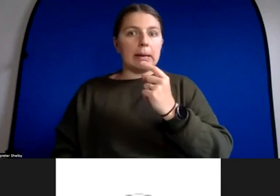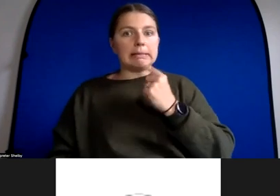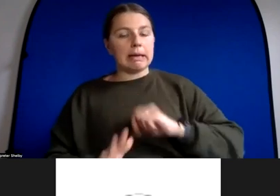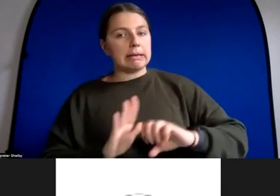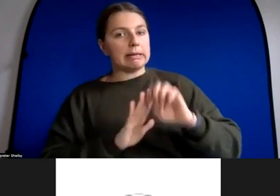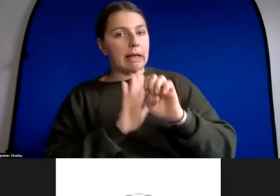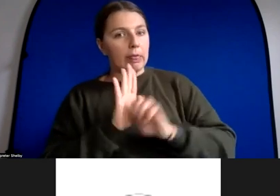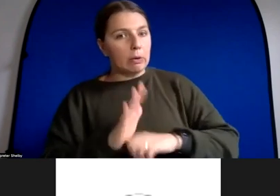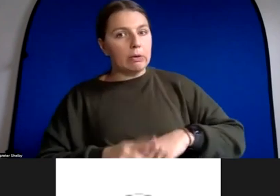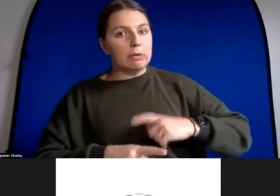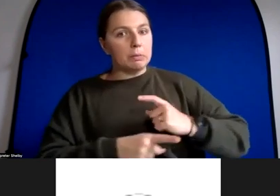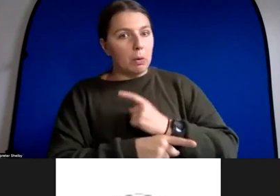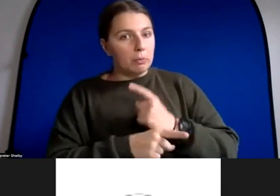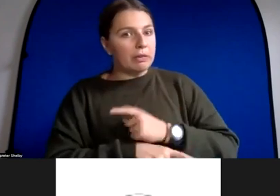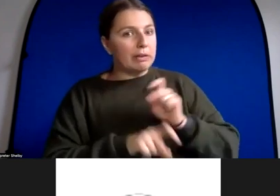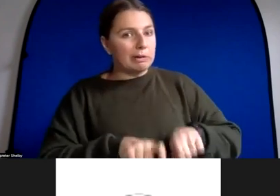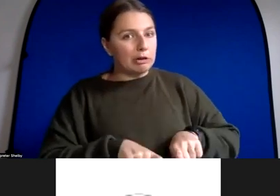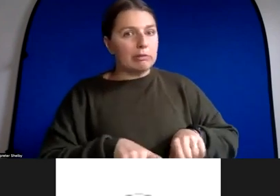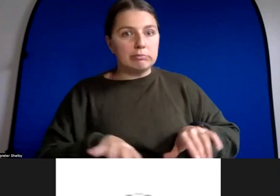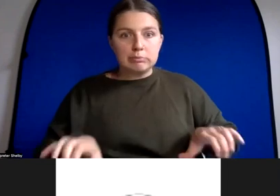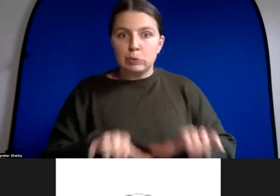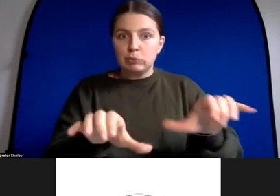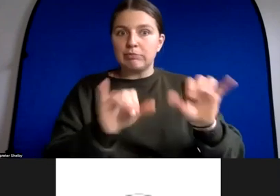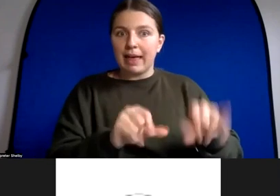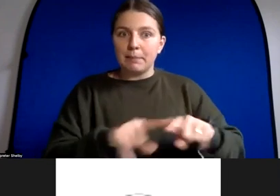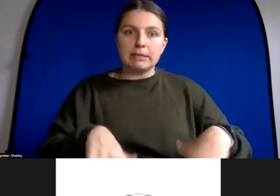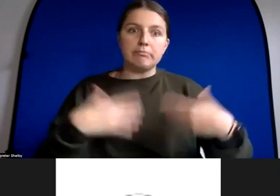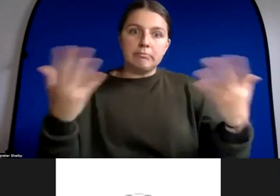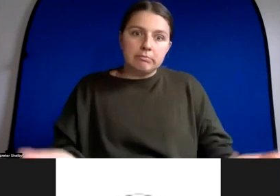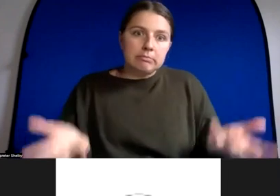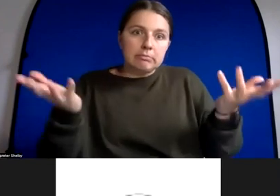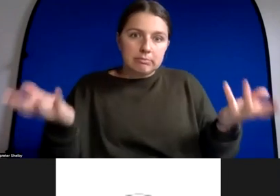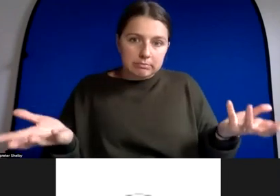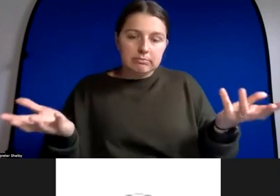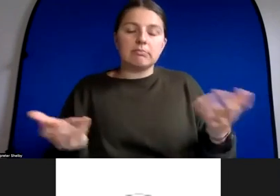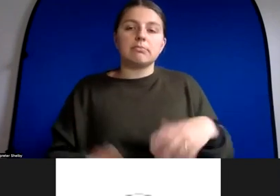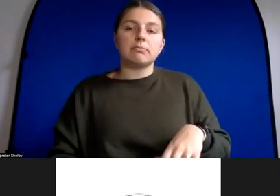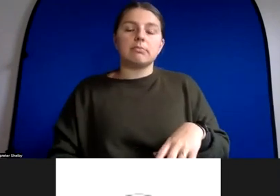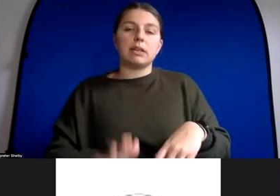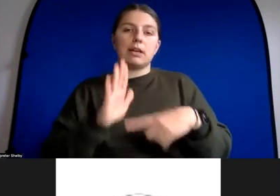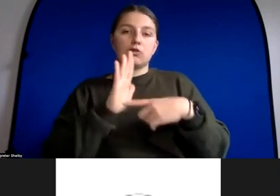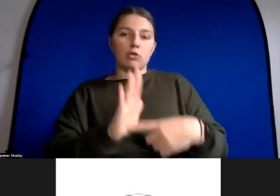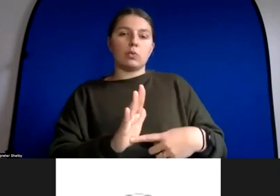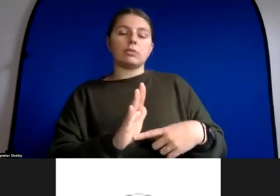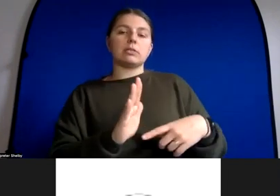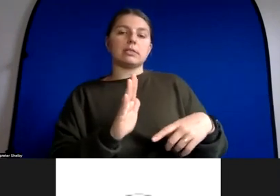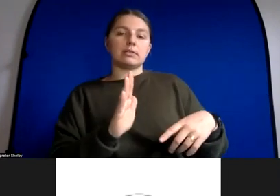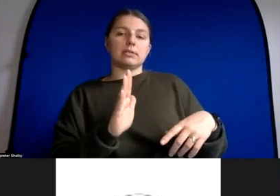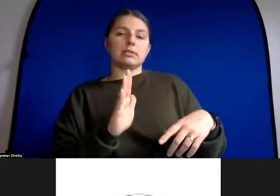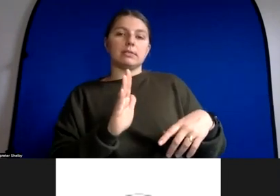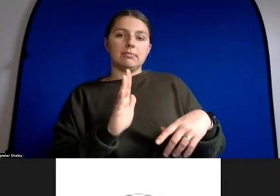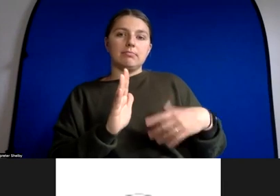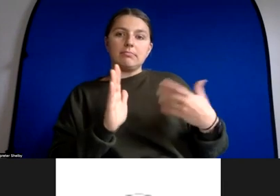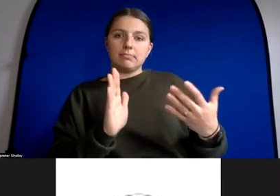it's uh an ethical way of doing things um but it just points to the need to be basing our artificial